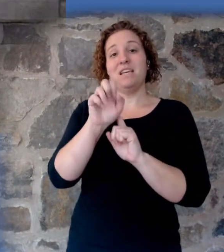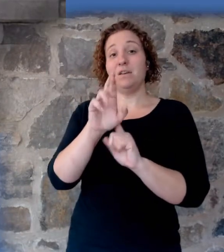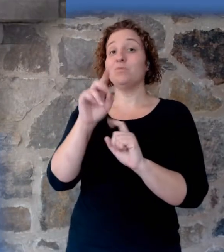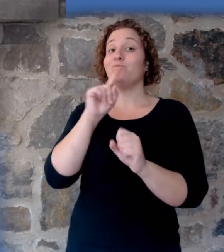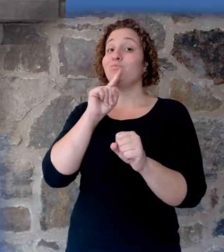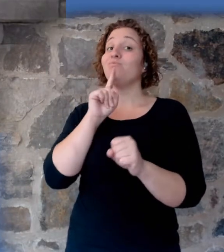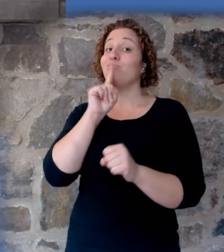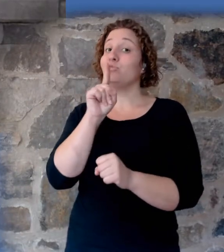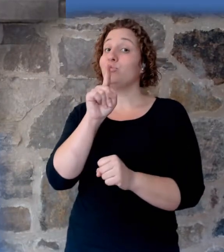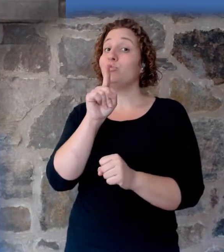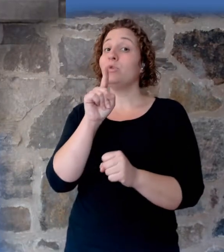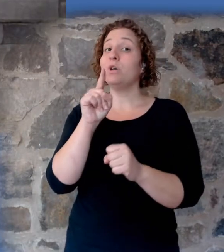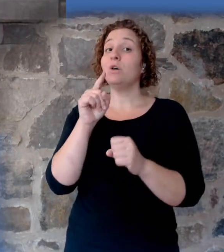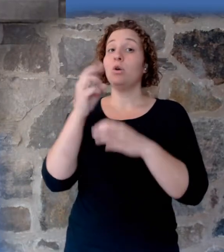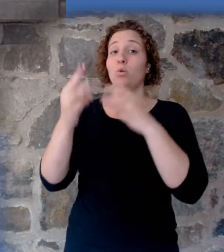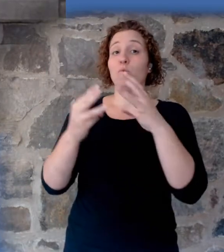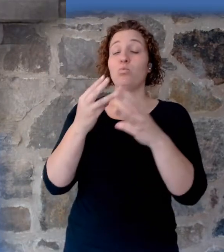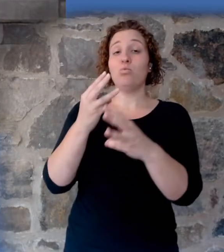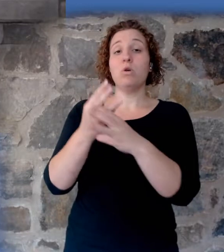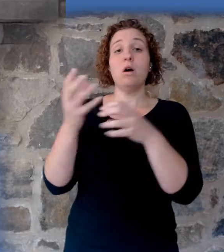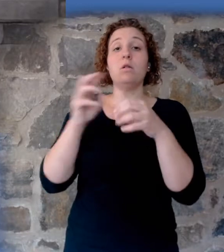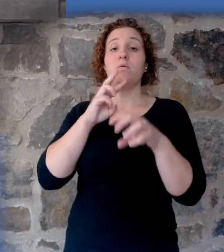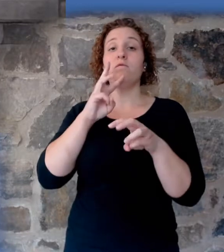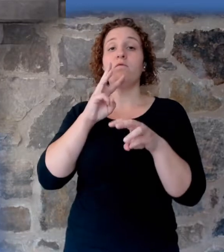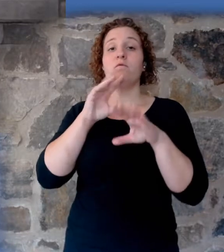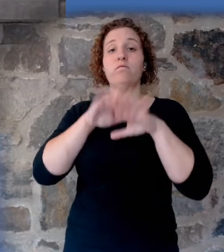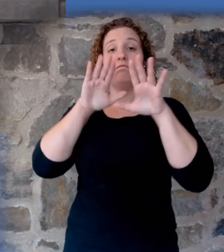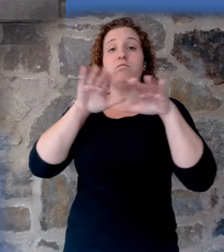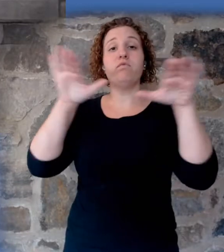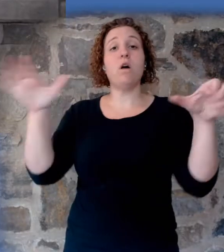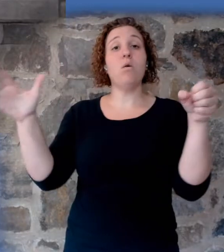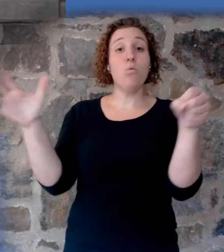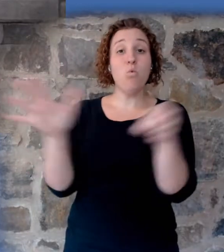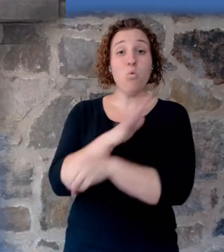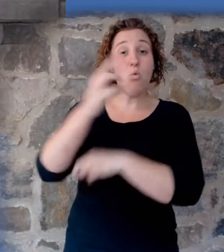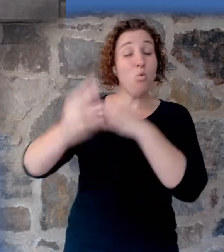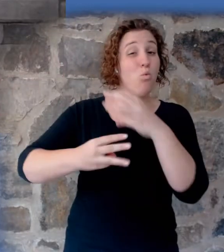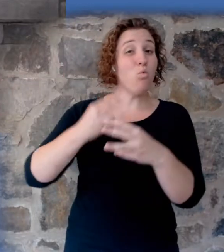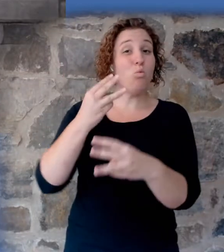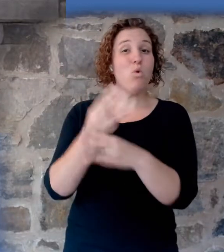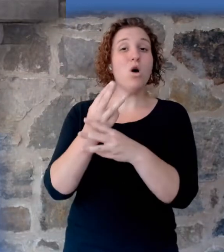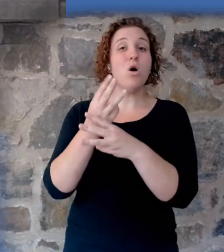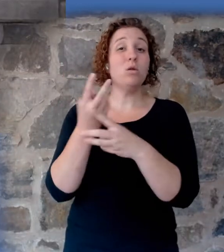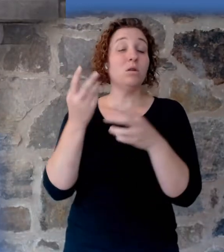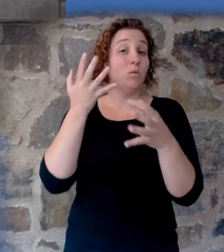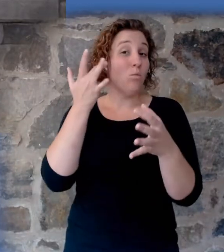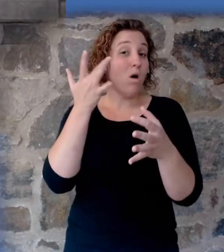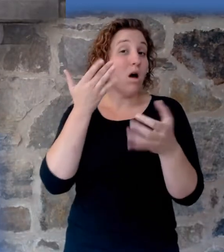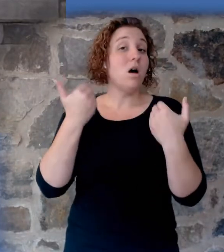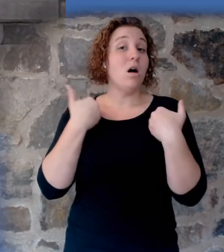And that global flood was a result of a judgment of God against the world at that time.